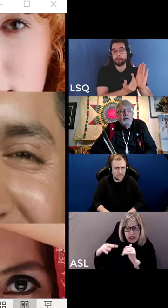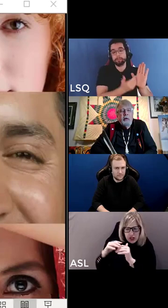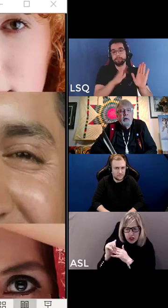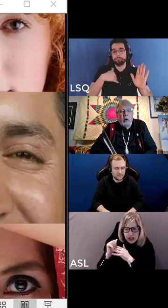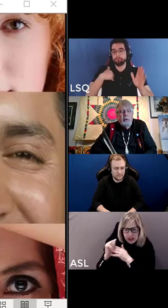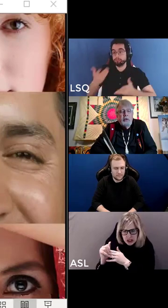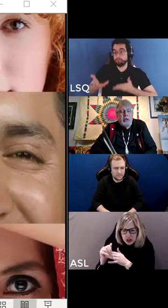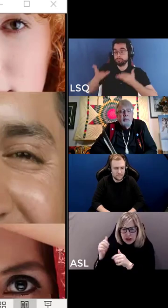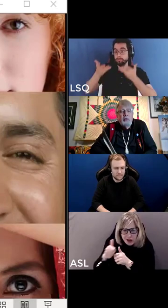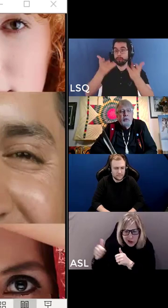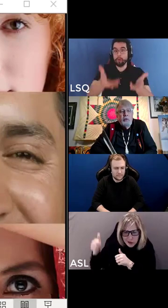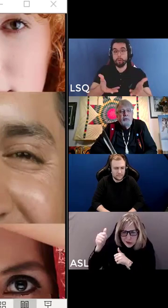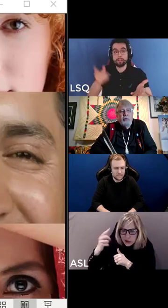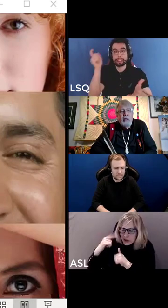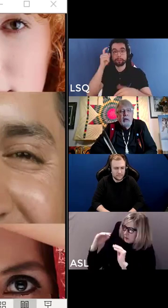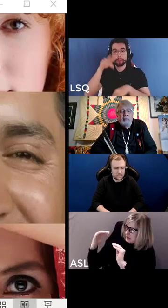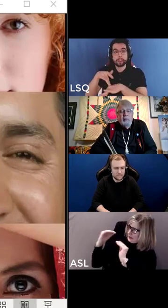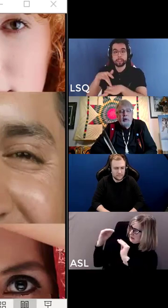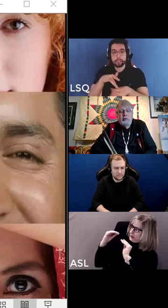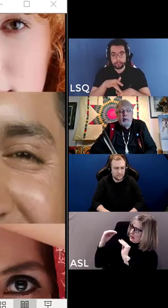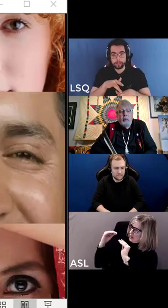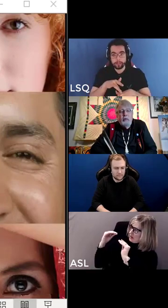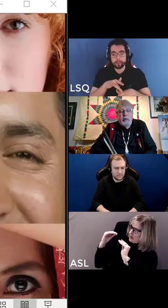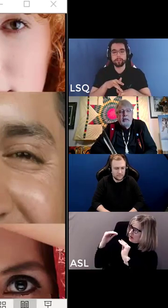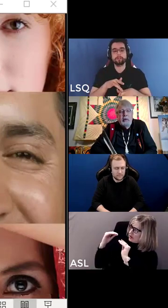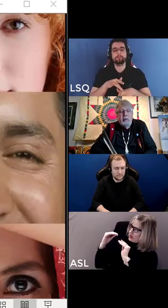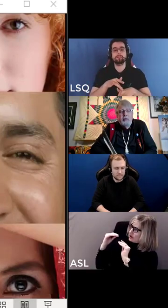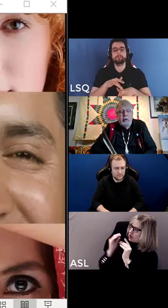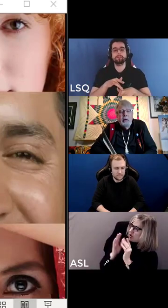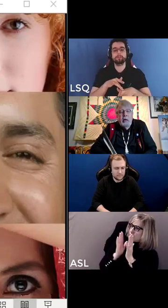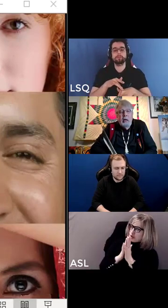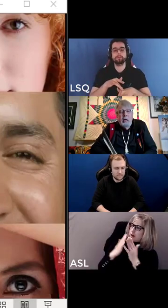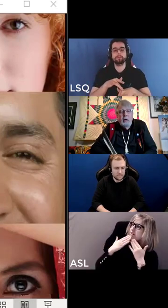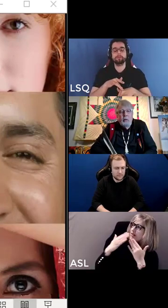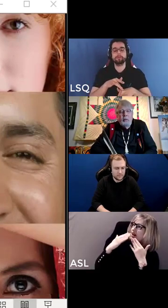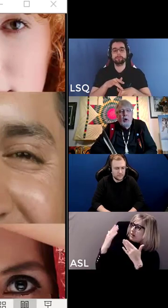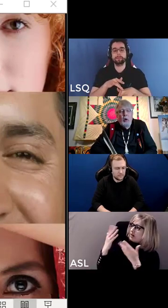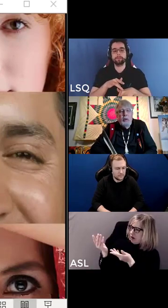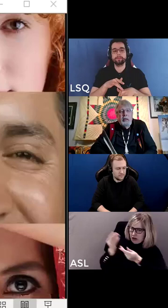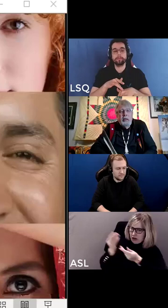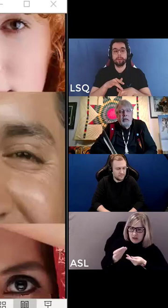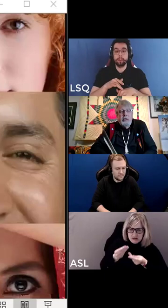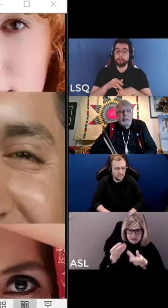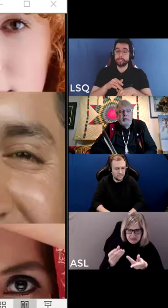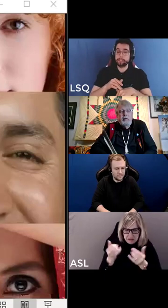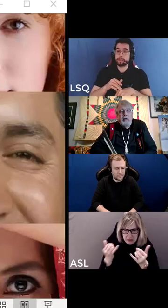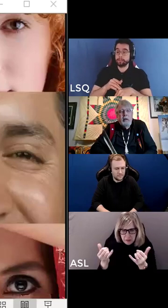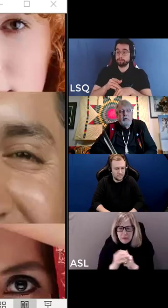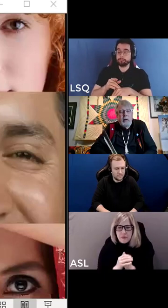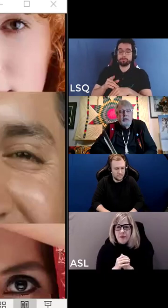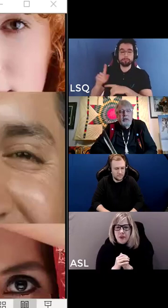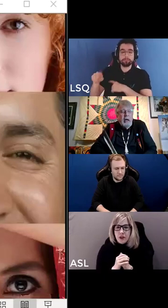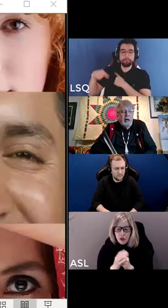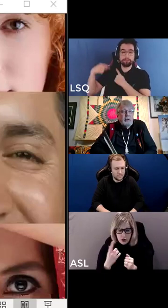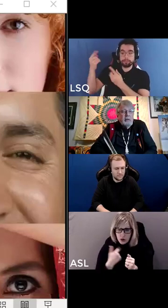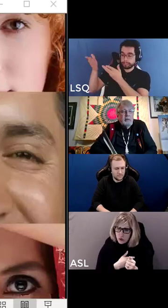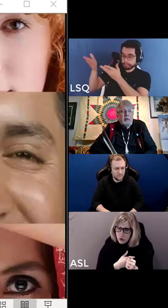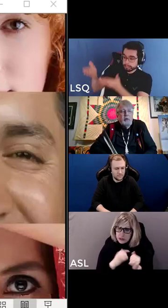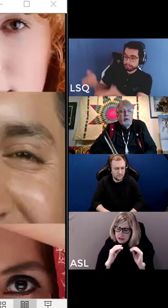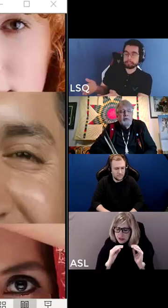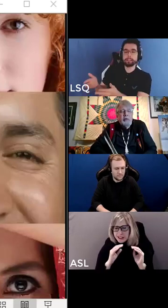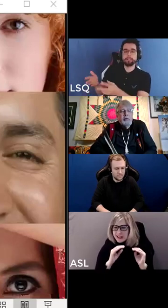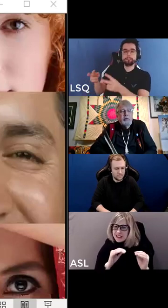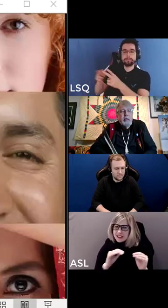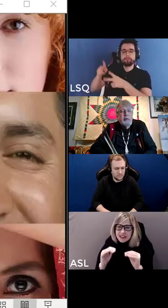elders, and knowledge keepers who have I've learned from over the years. When we open in teachings, especially now,